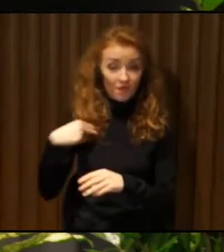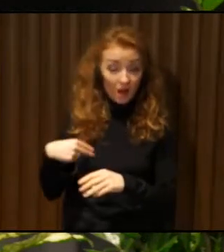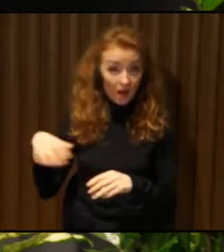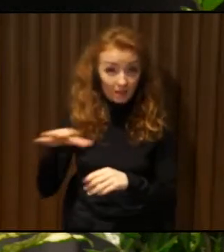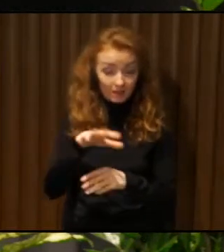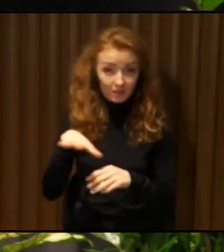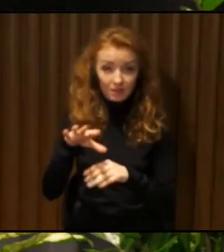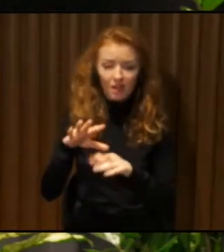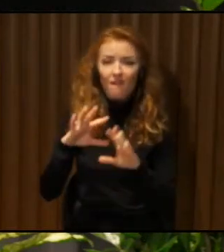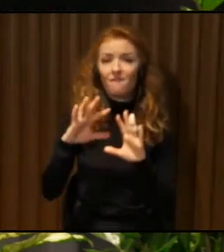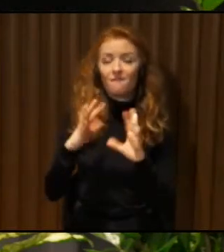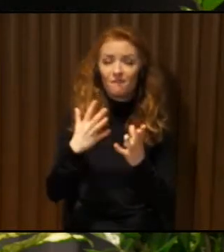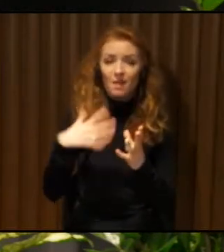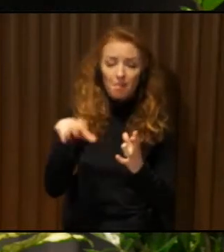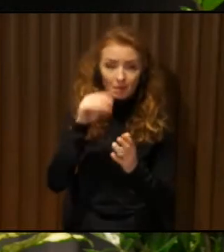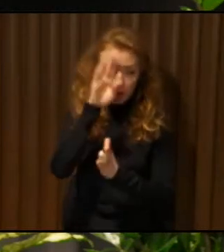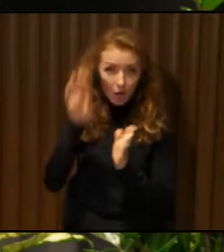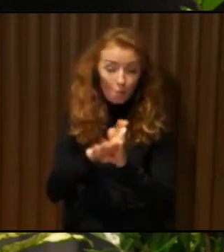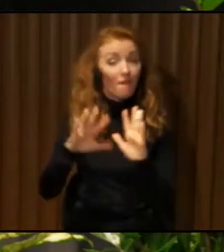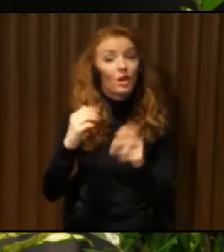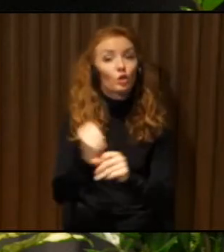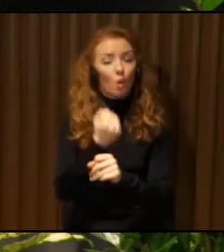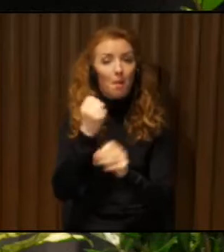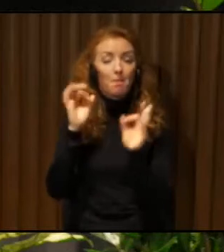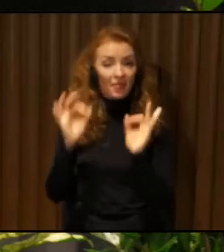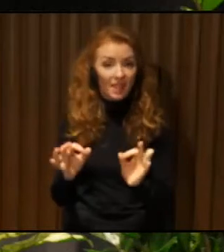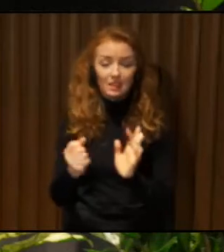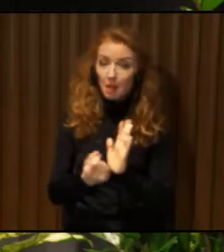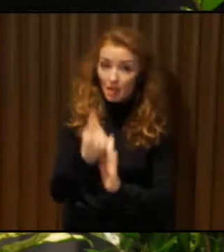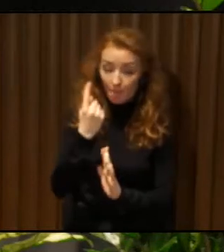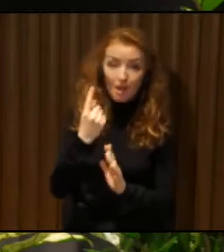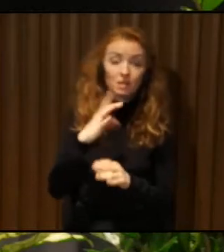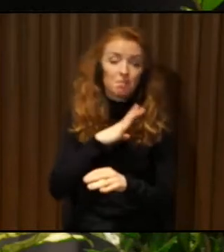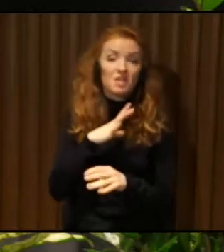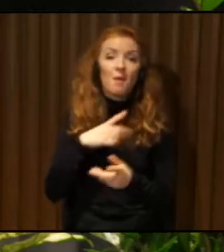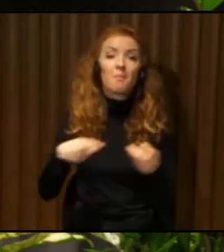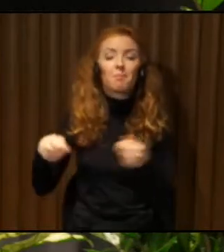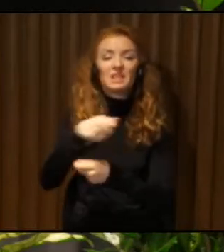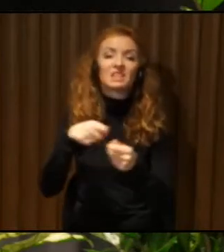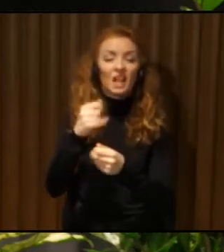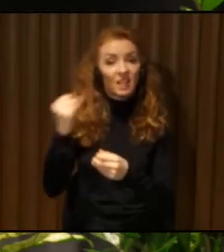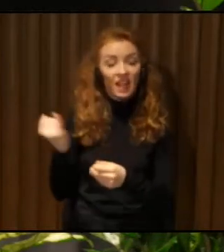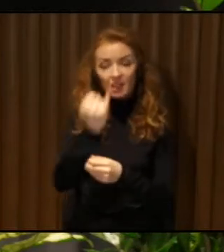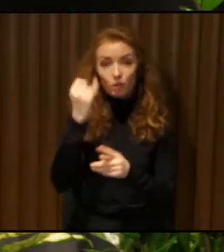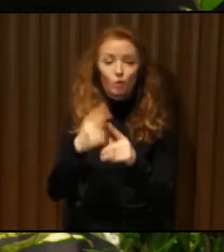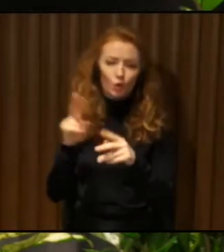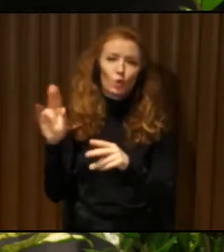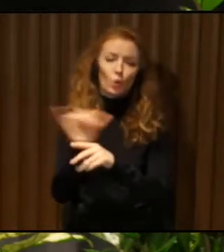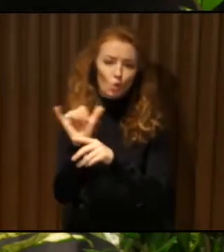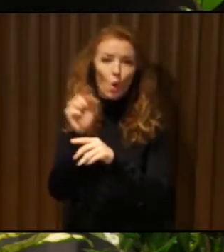I'm sorry to say, but I suspect that New York has a particular interest. So if you manage these things you showed,